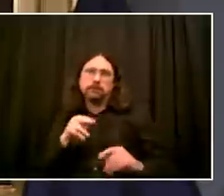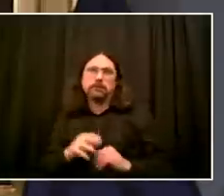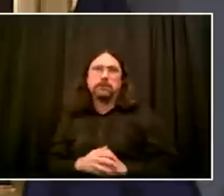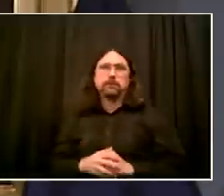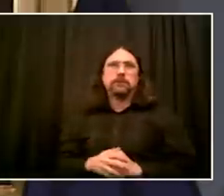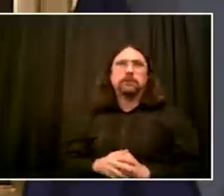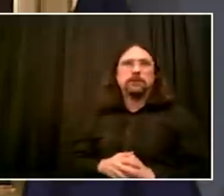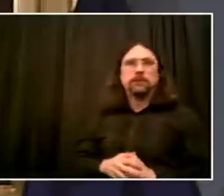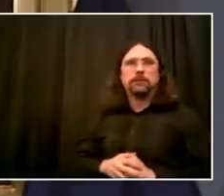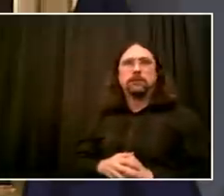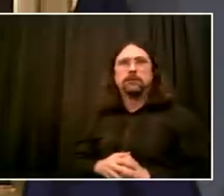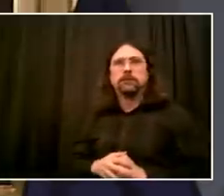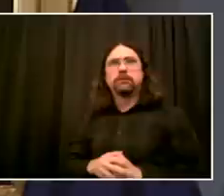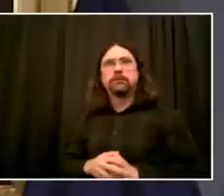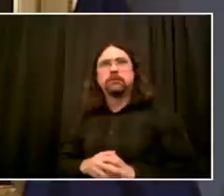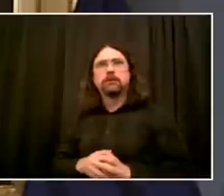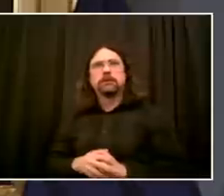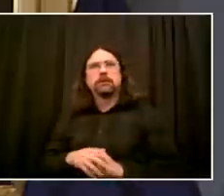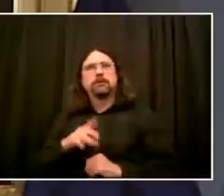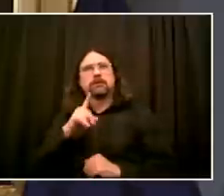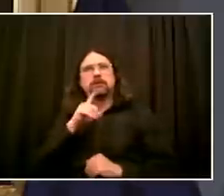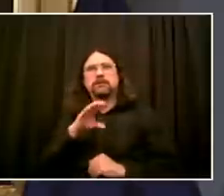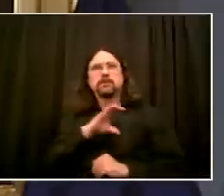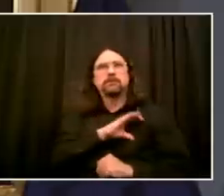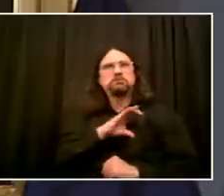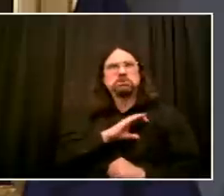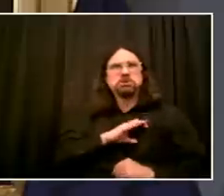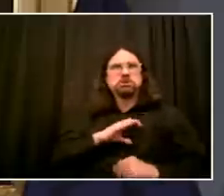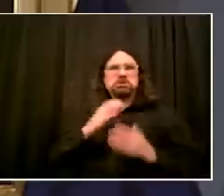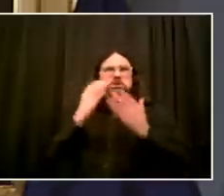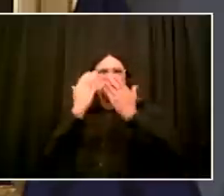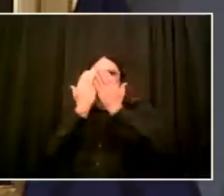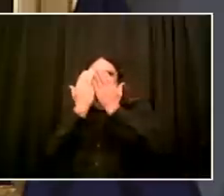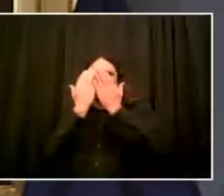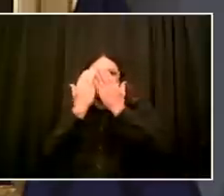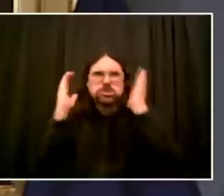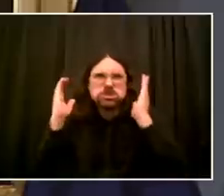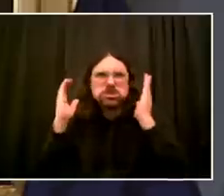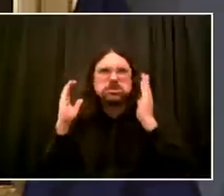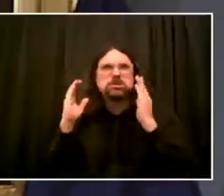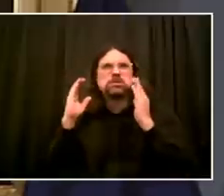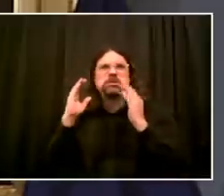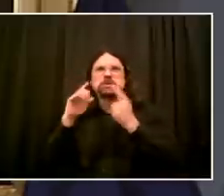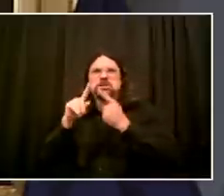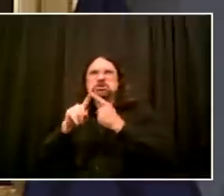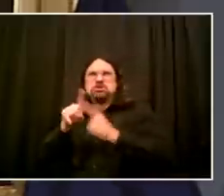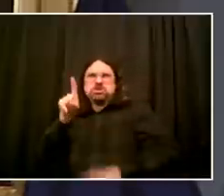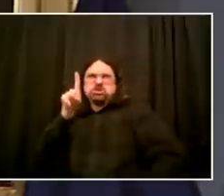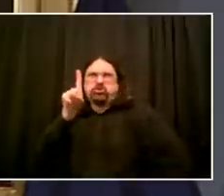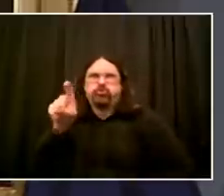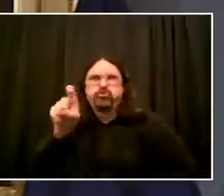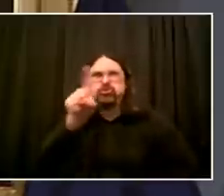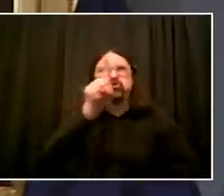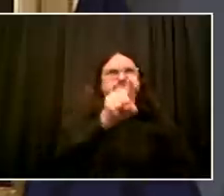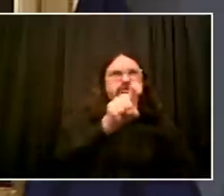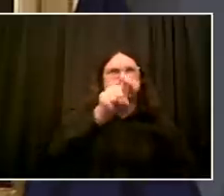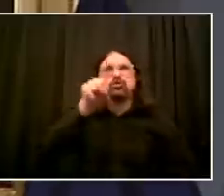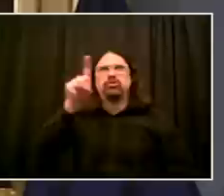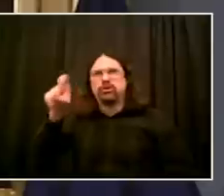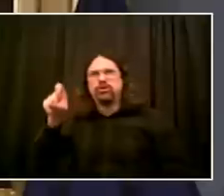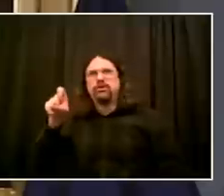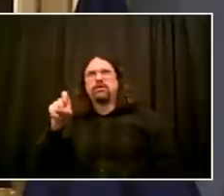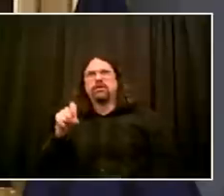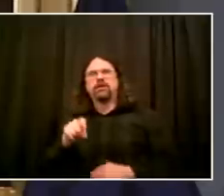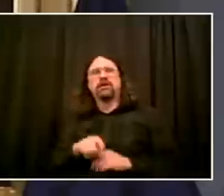protest, peaceful protest. But as we've said many times here over the last couple of days, we can't have people